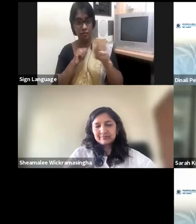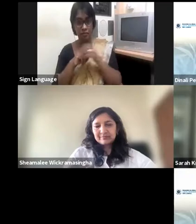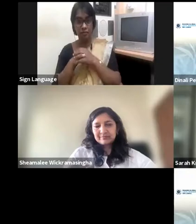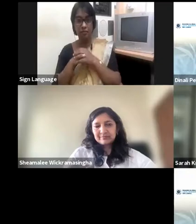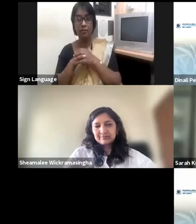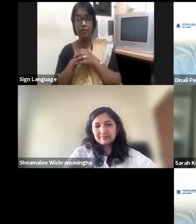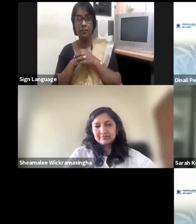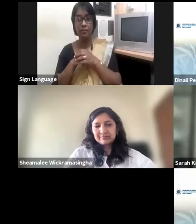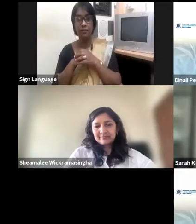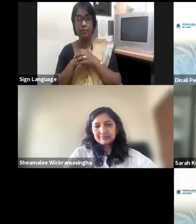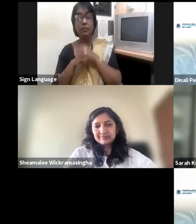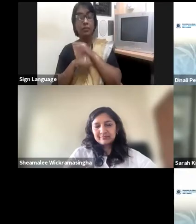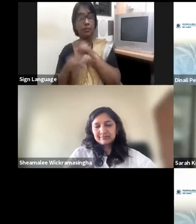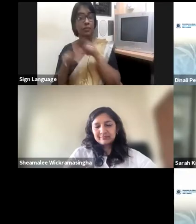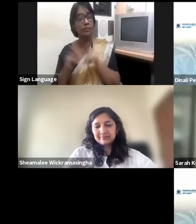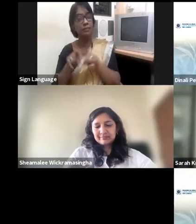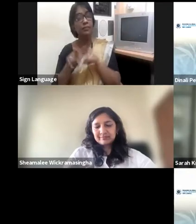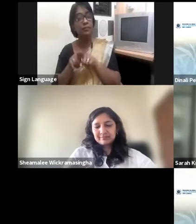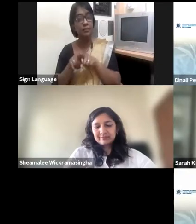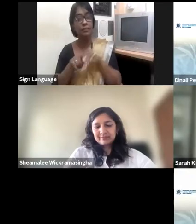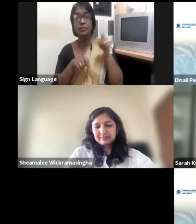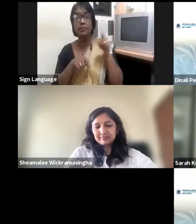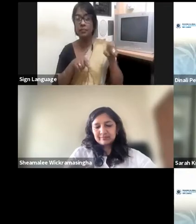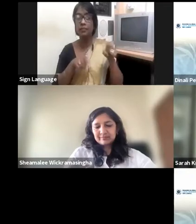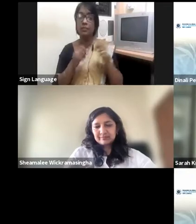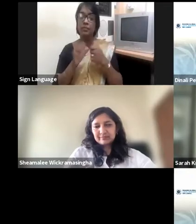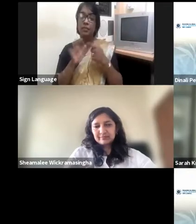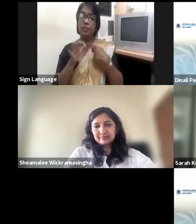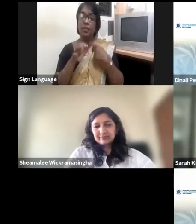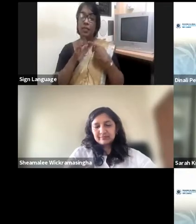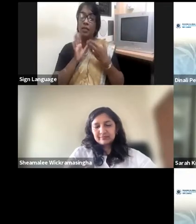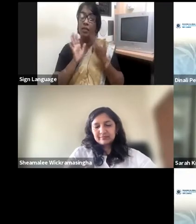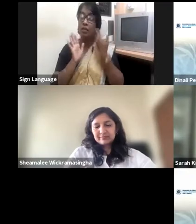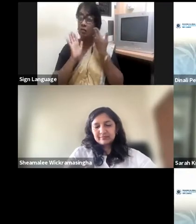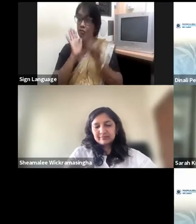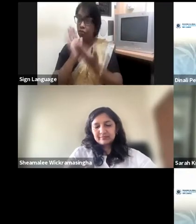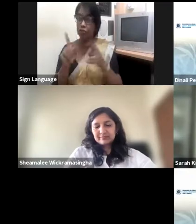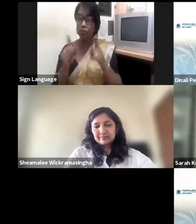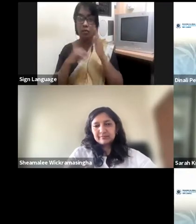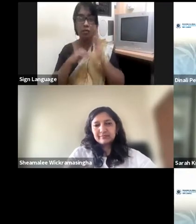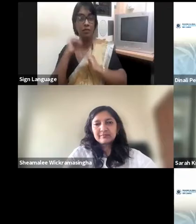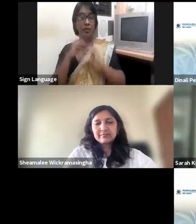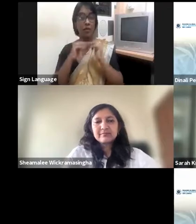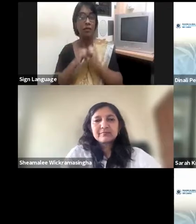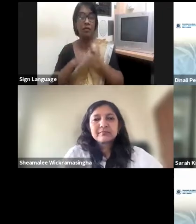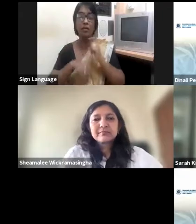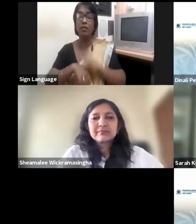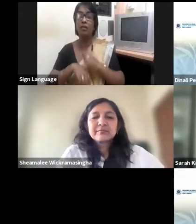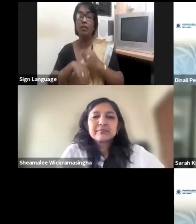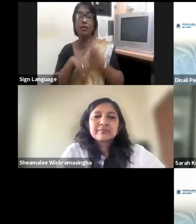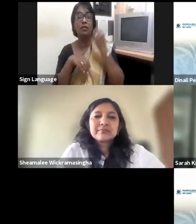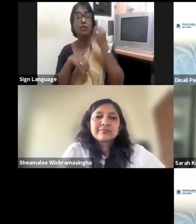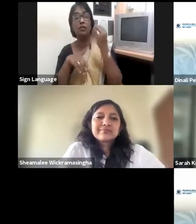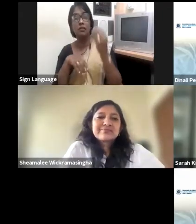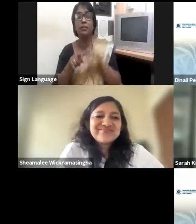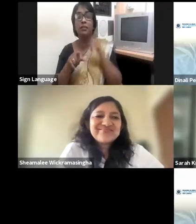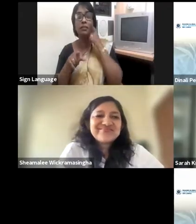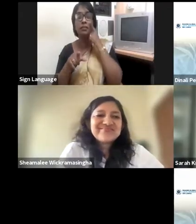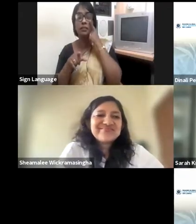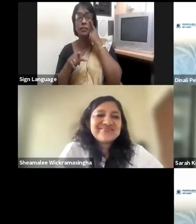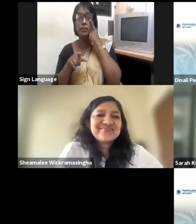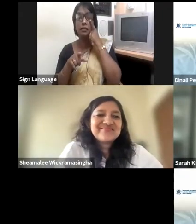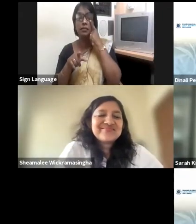and I think that process also will allow for you to be less discriminative or biased. Thank you.